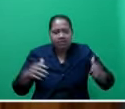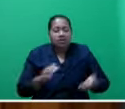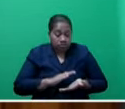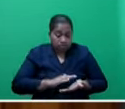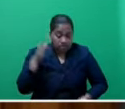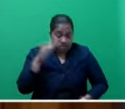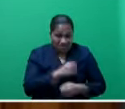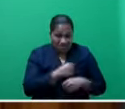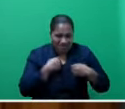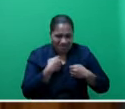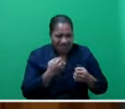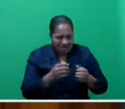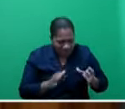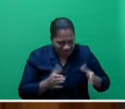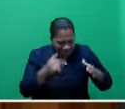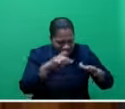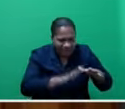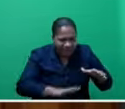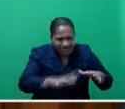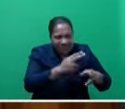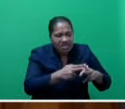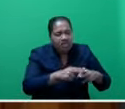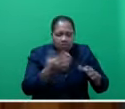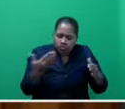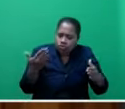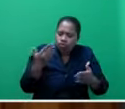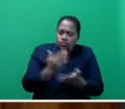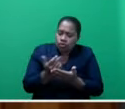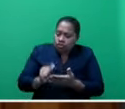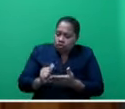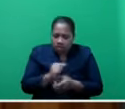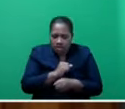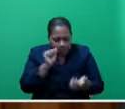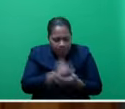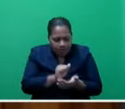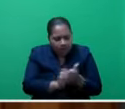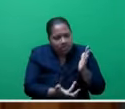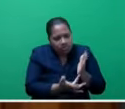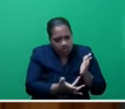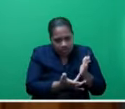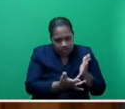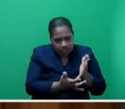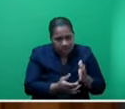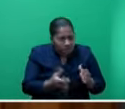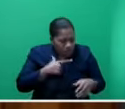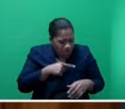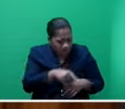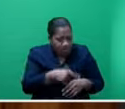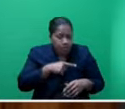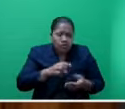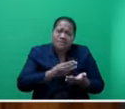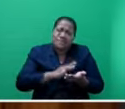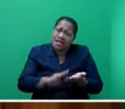directly linked to our use of appropriate technology. I mention appropriate technology because millions of dollars have been